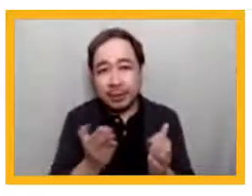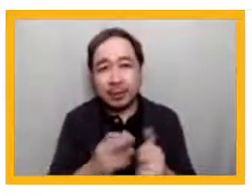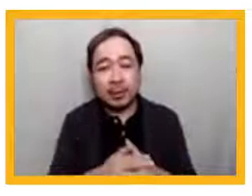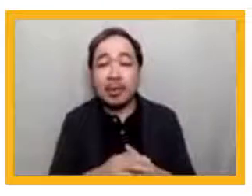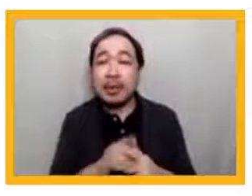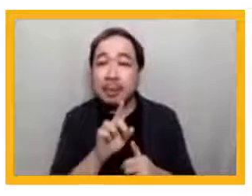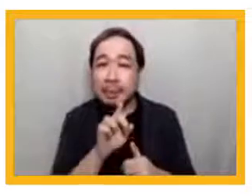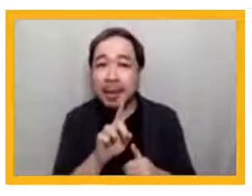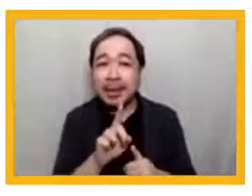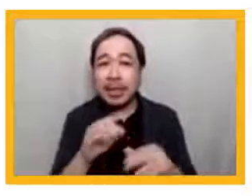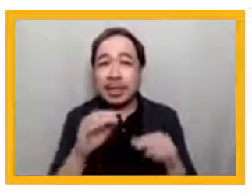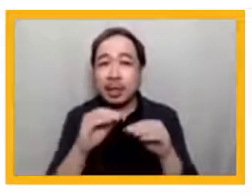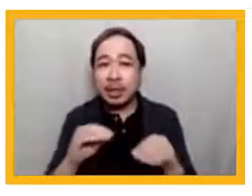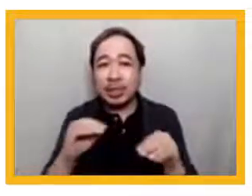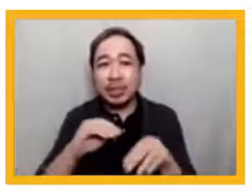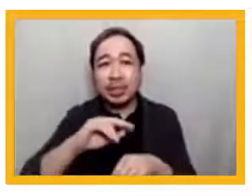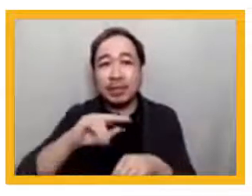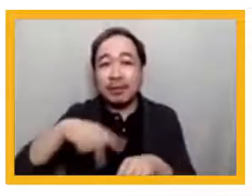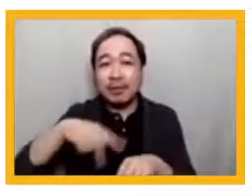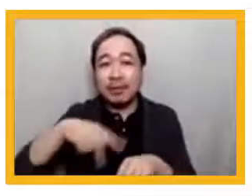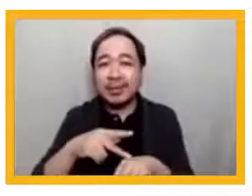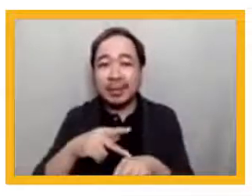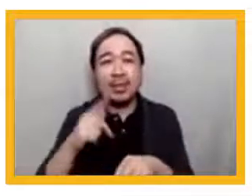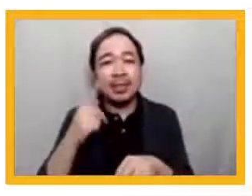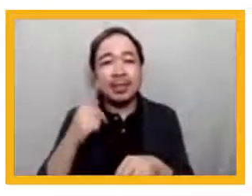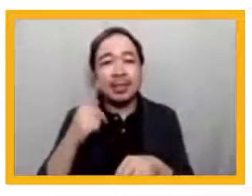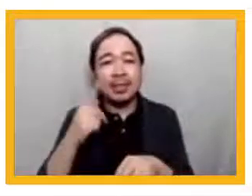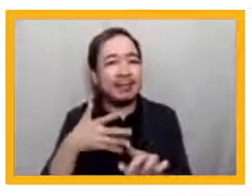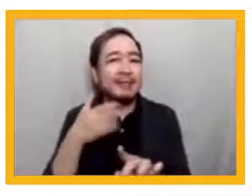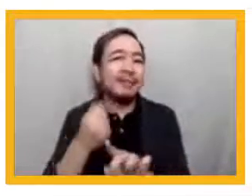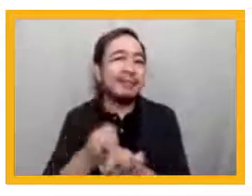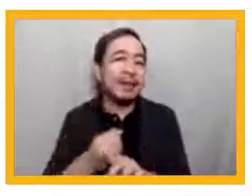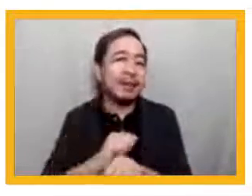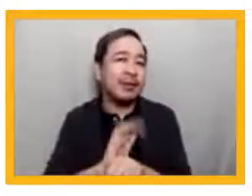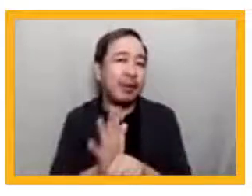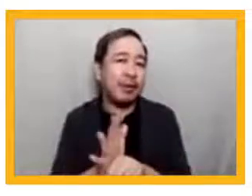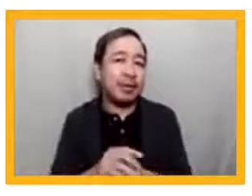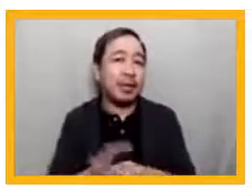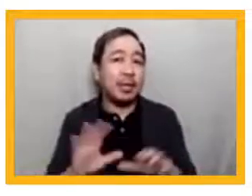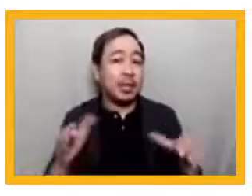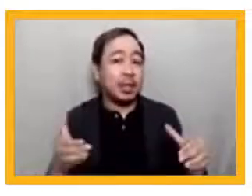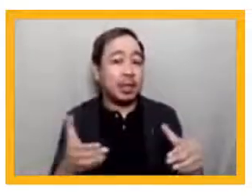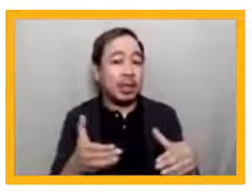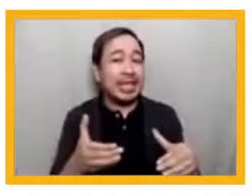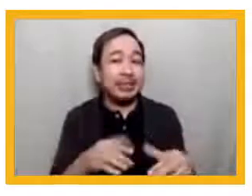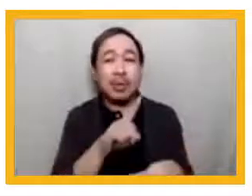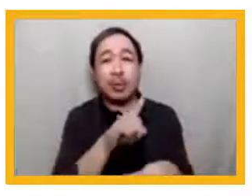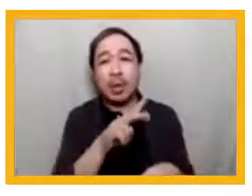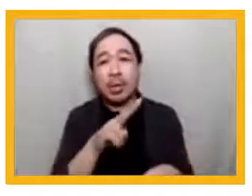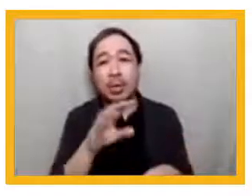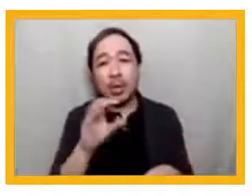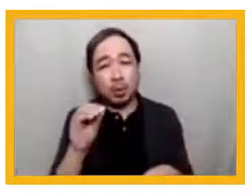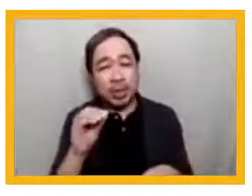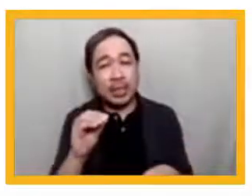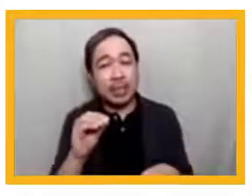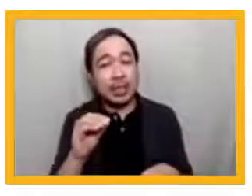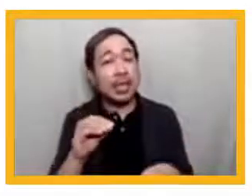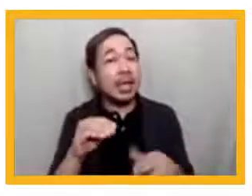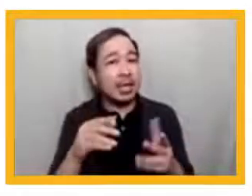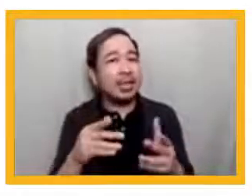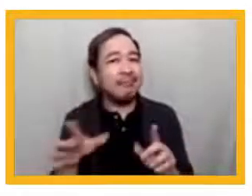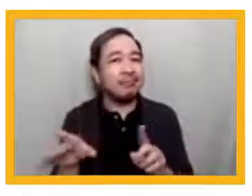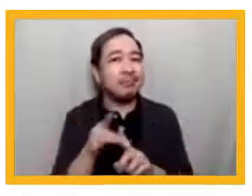Teach for the Philippines was not immune to COVID. Out of our team of approximately 120, we have recorded 10 cases of COVID.